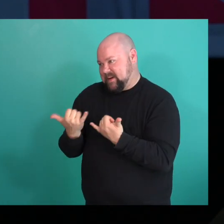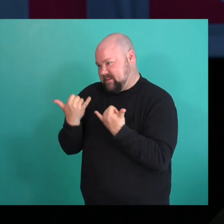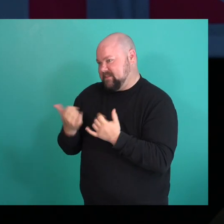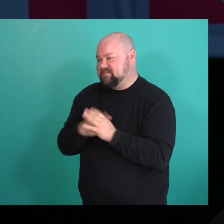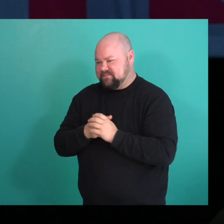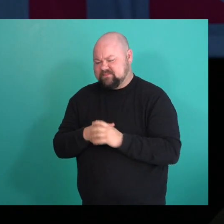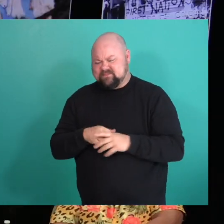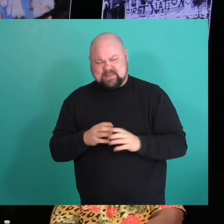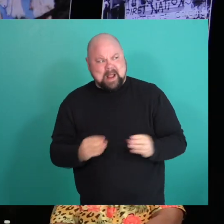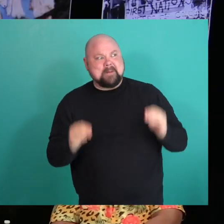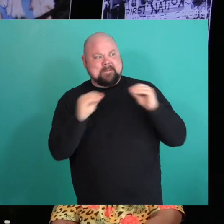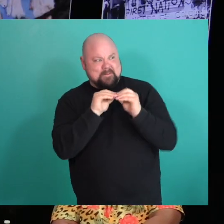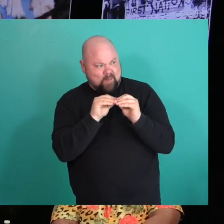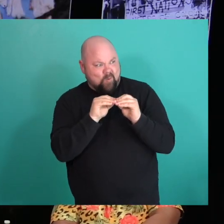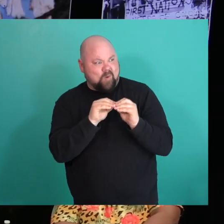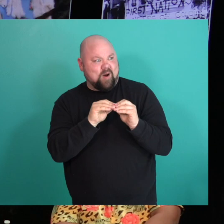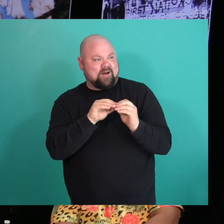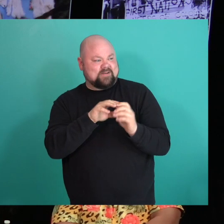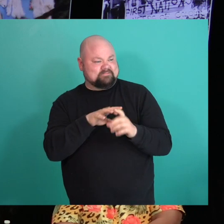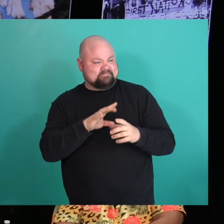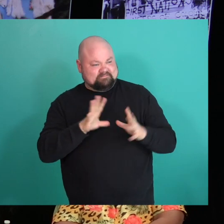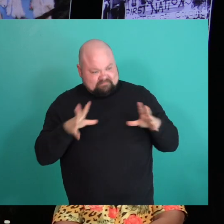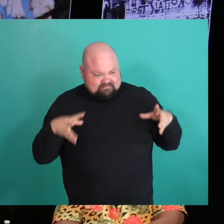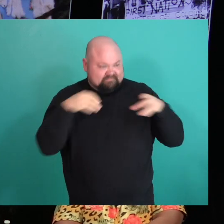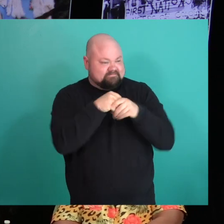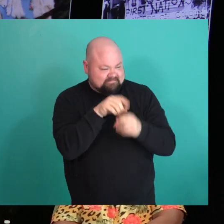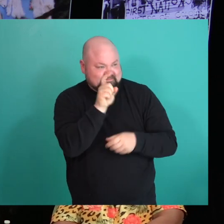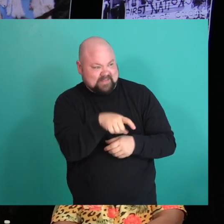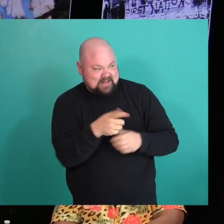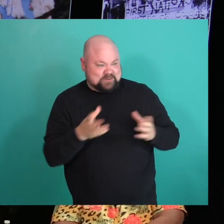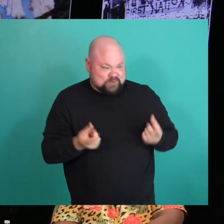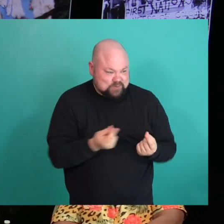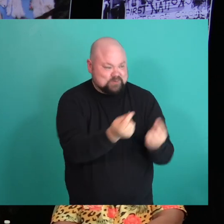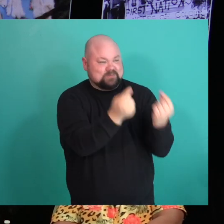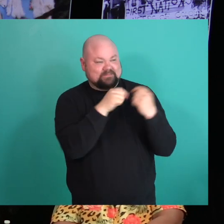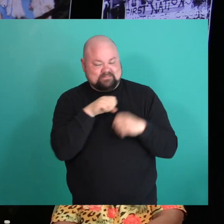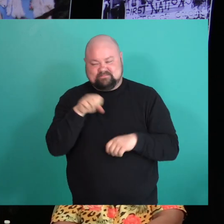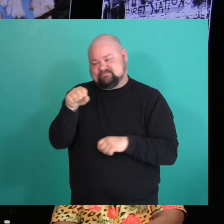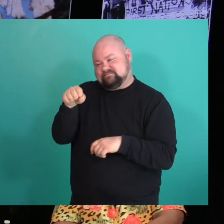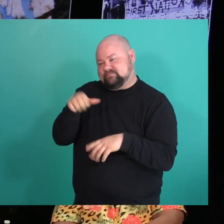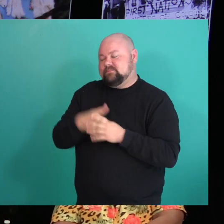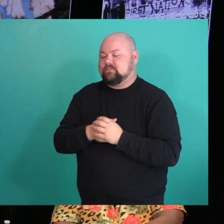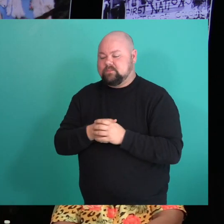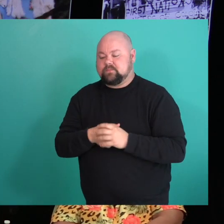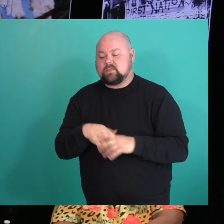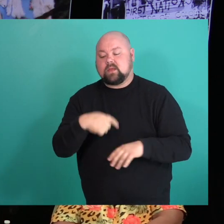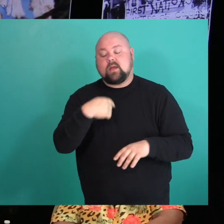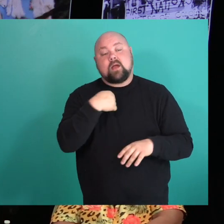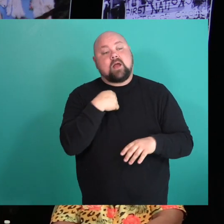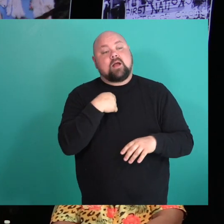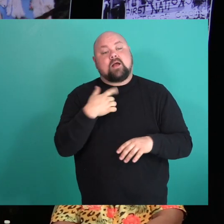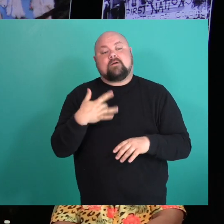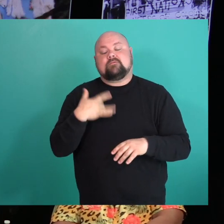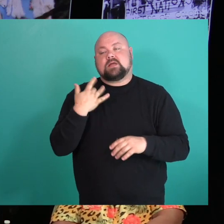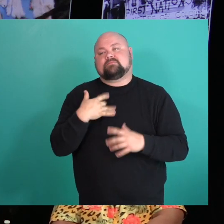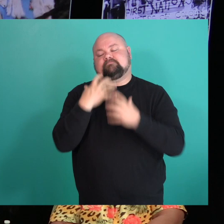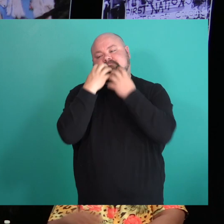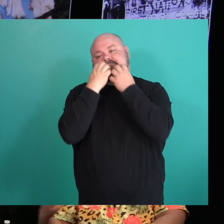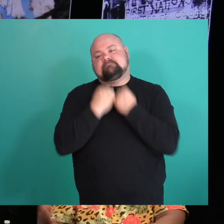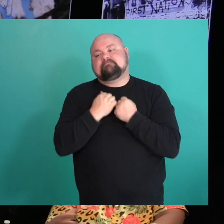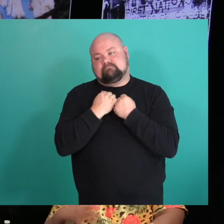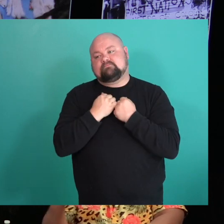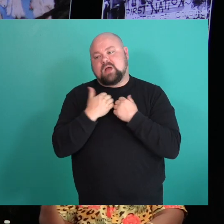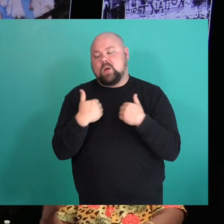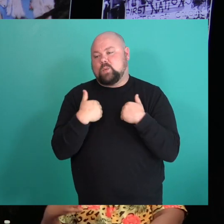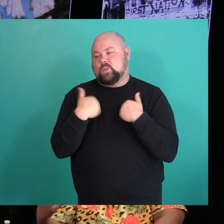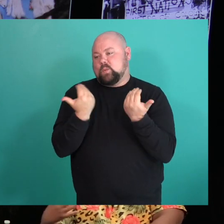took a little more effort. Fingers into telephone. Yes. Well, one thing I was grateful for was I had, it was like a